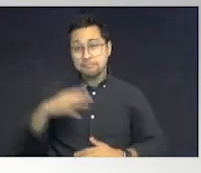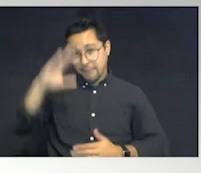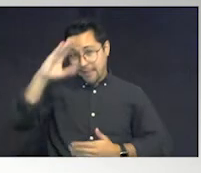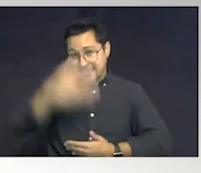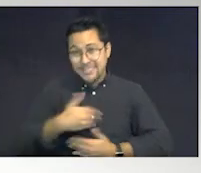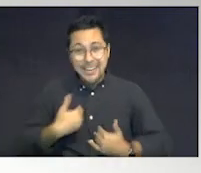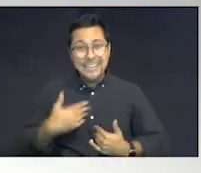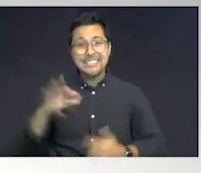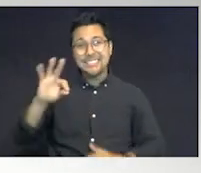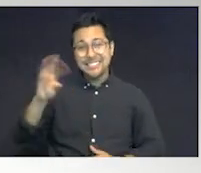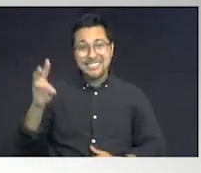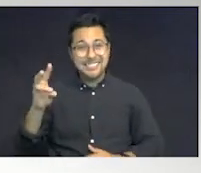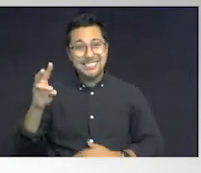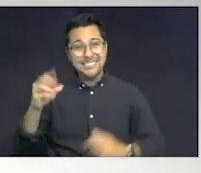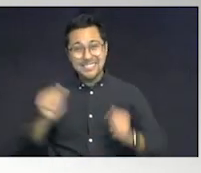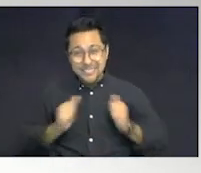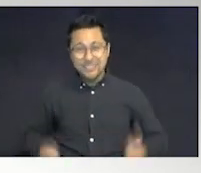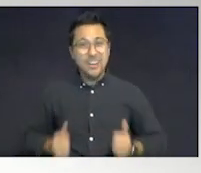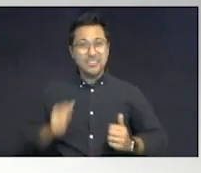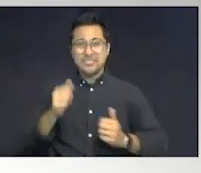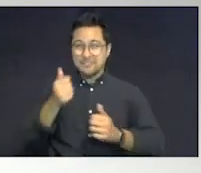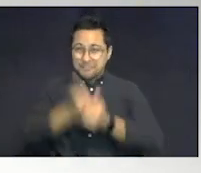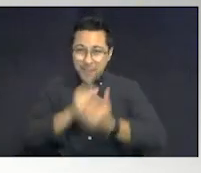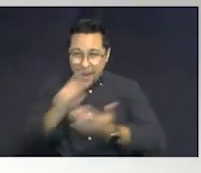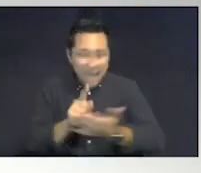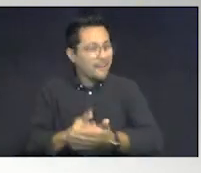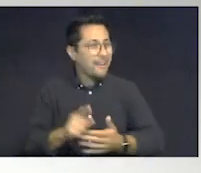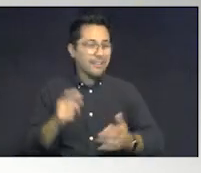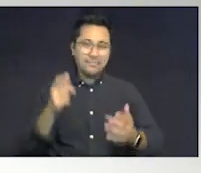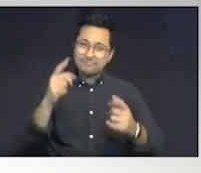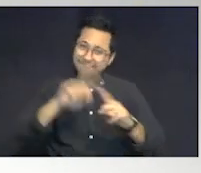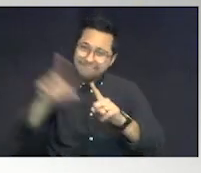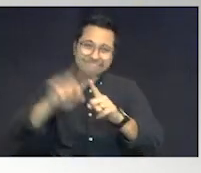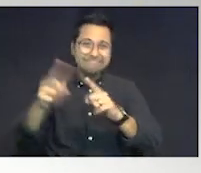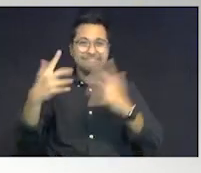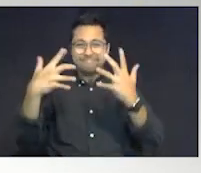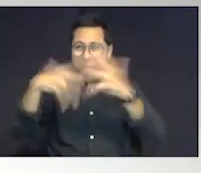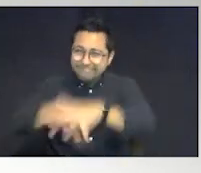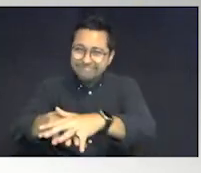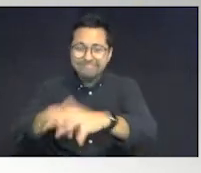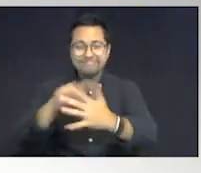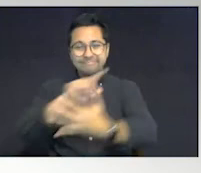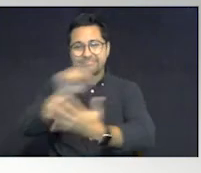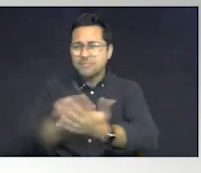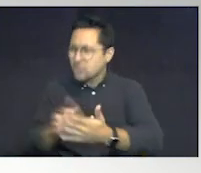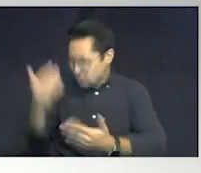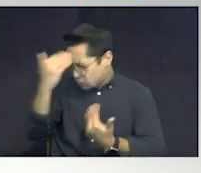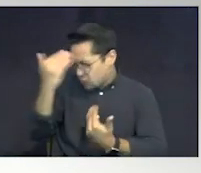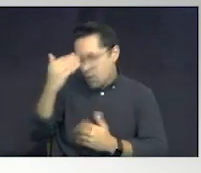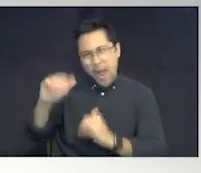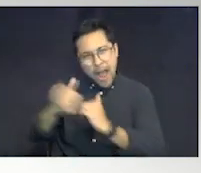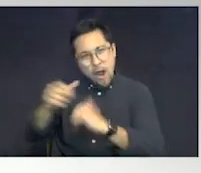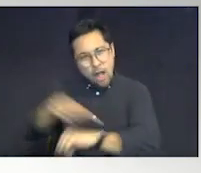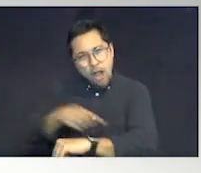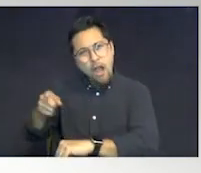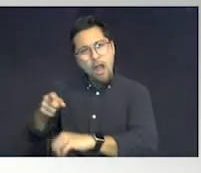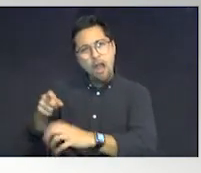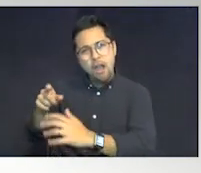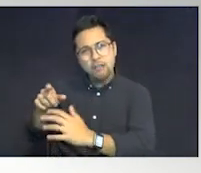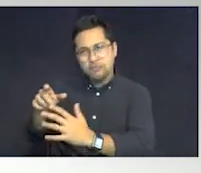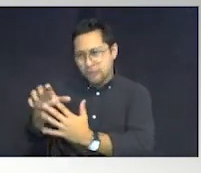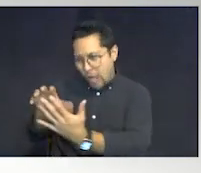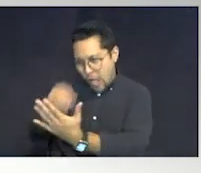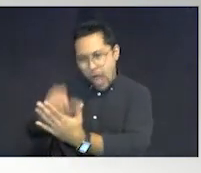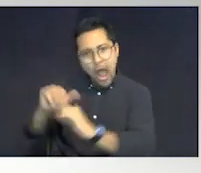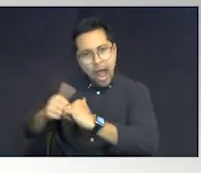aggressions an hour. He had massive sensory integration problems. Do you know how long it took him to learn how to wear this? One